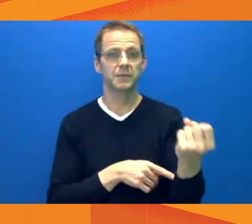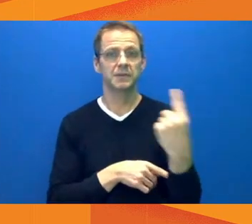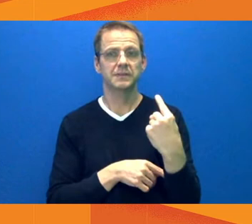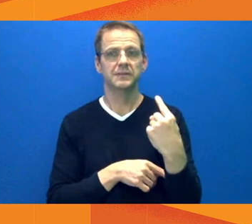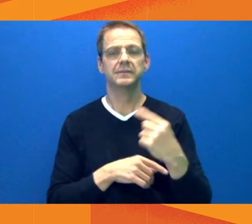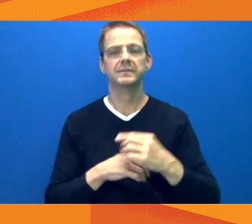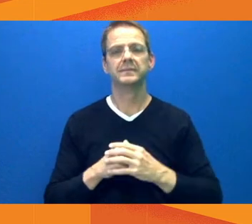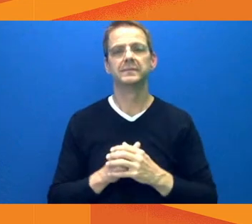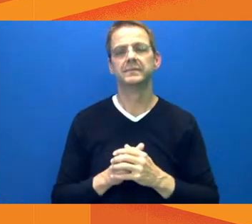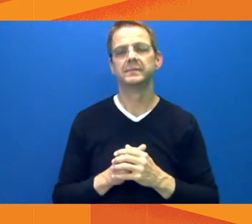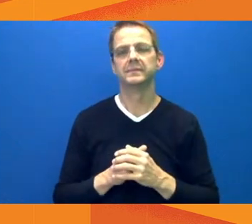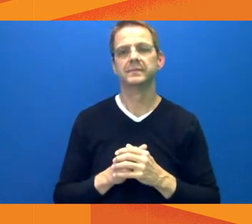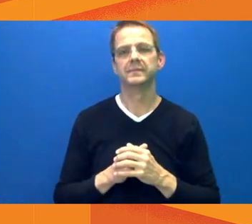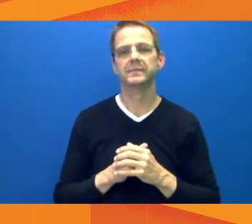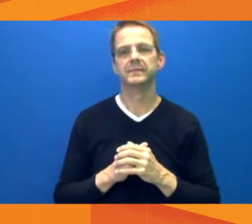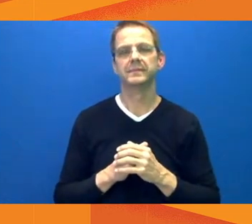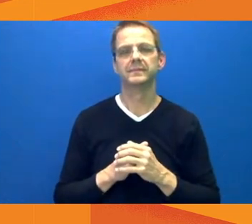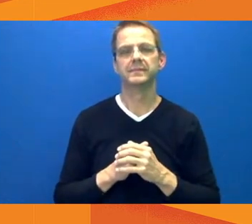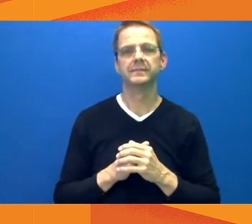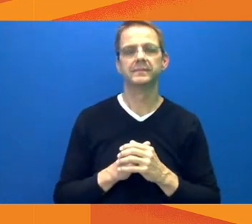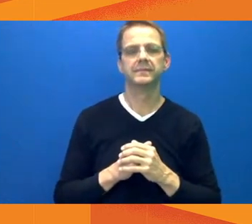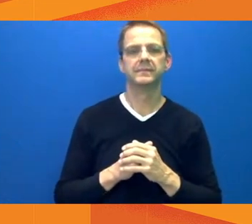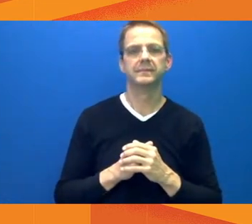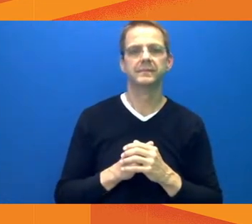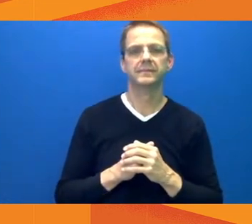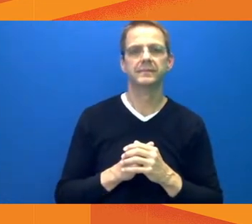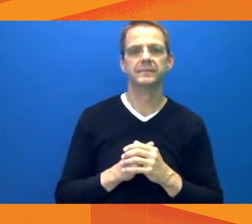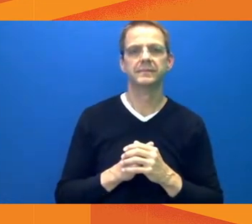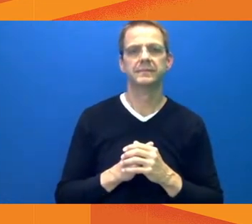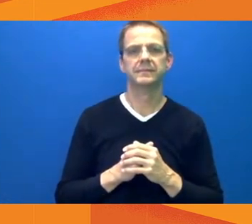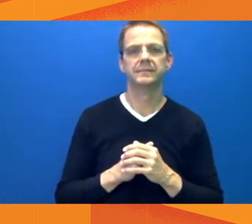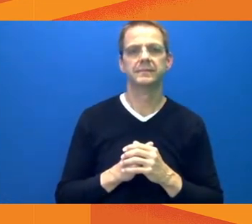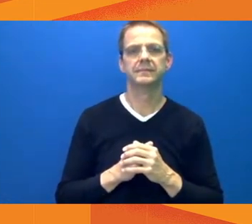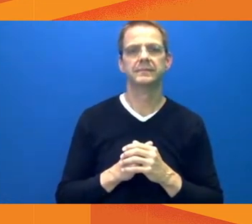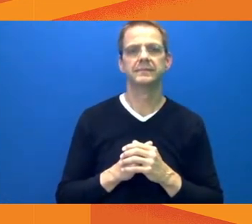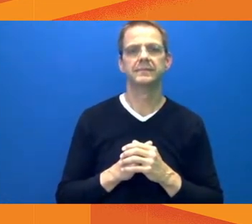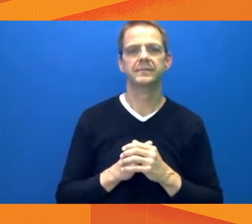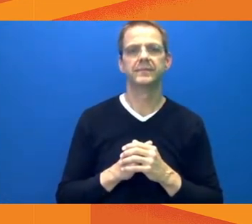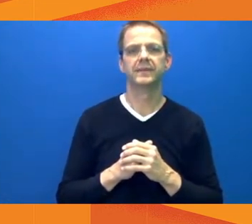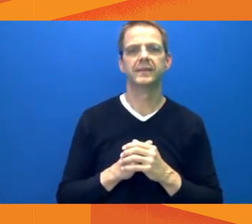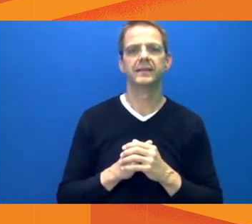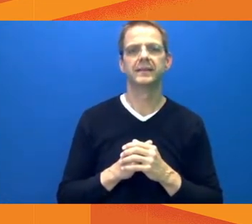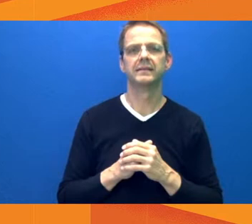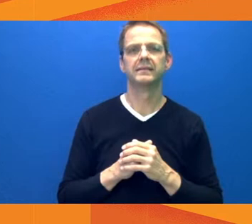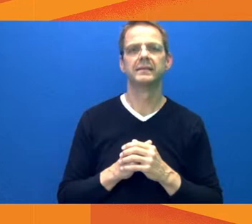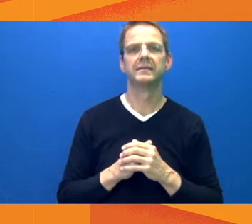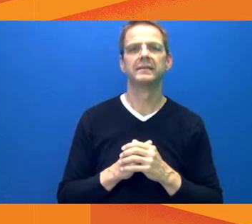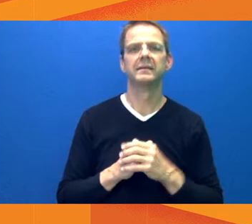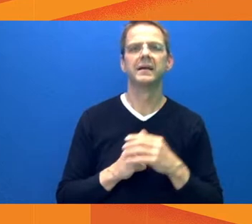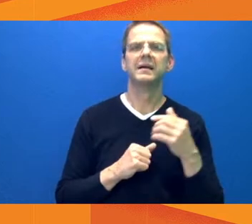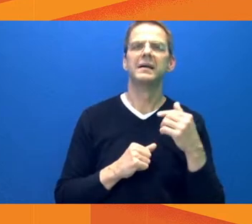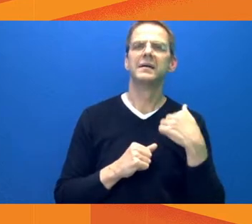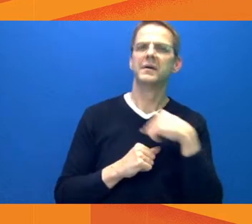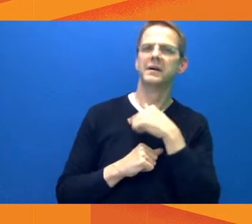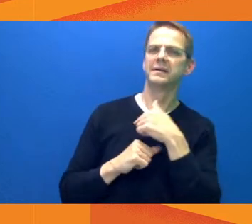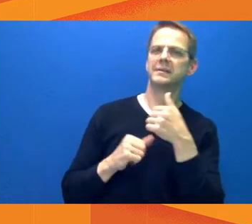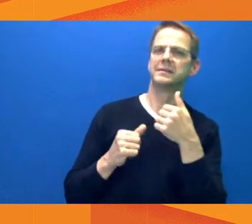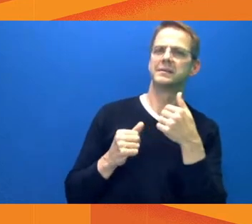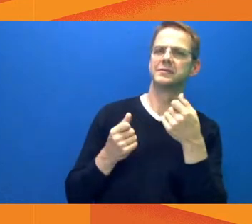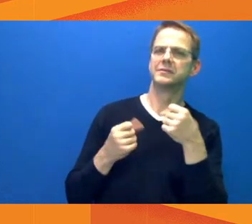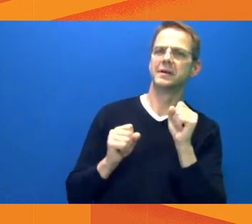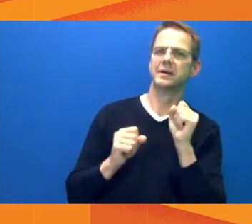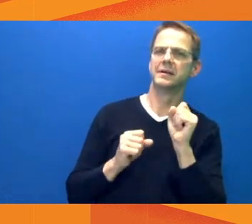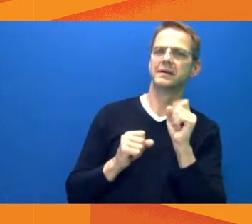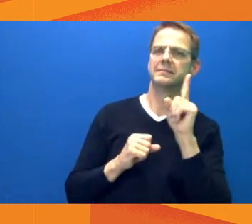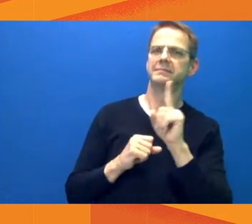there. I was just, we sent a camera down to have a look at the outside of the building today. And they were told by security